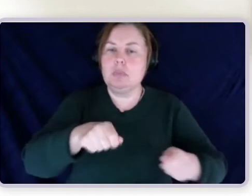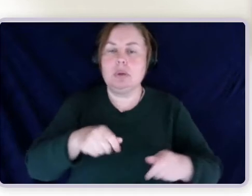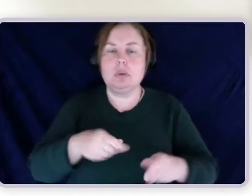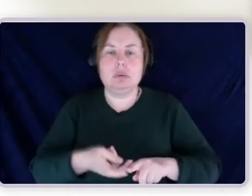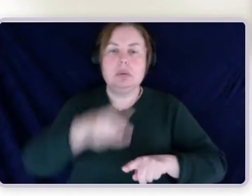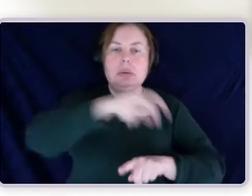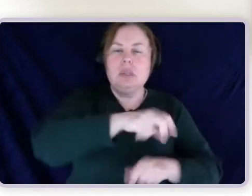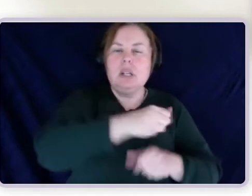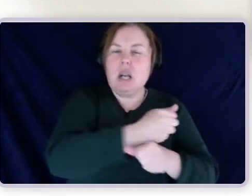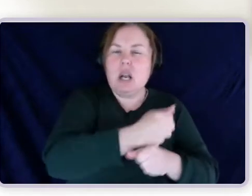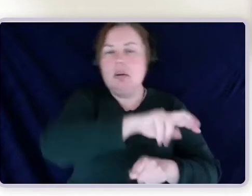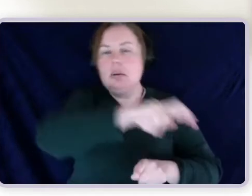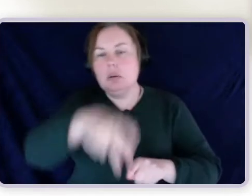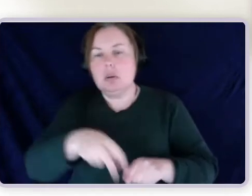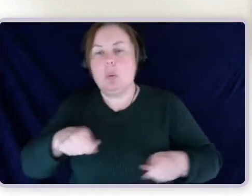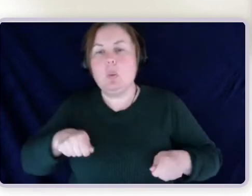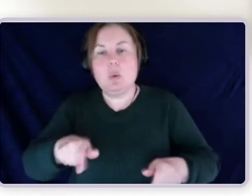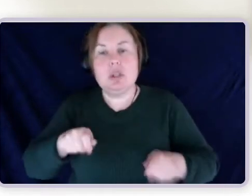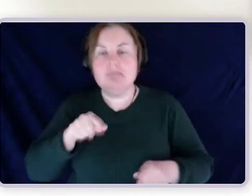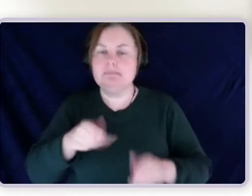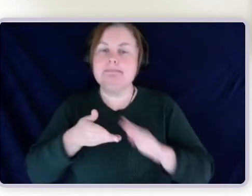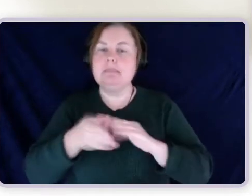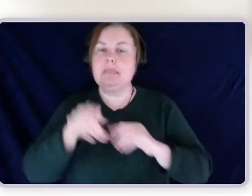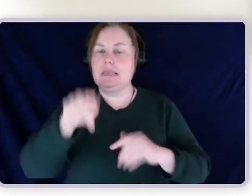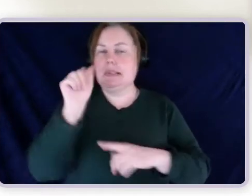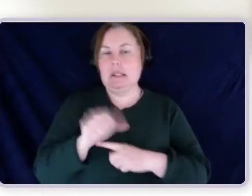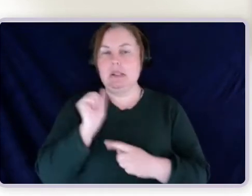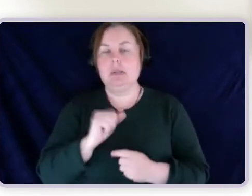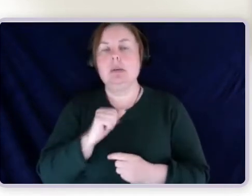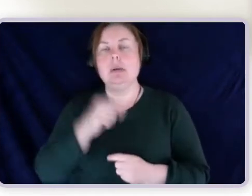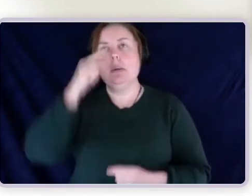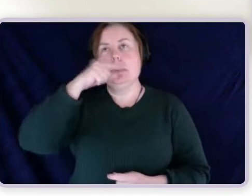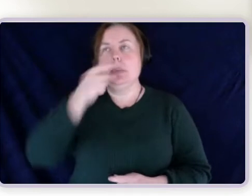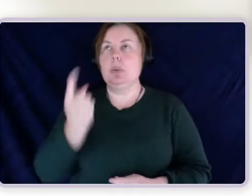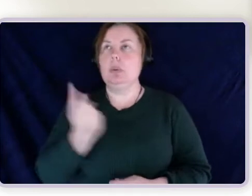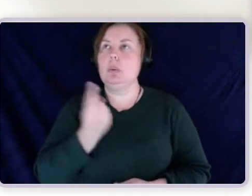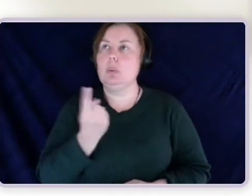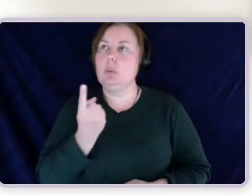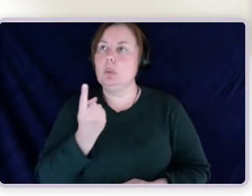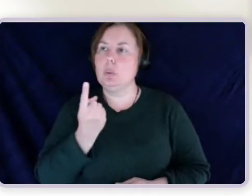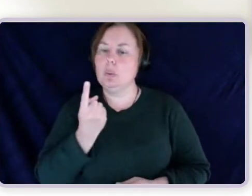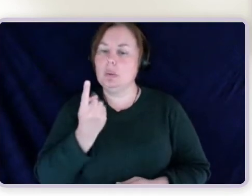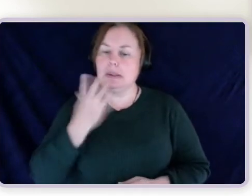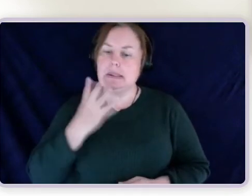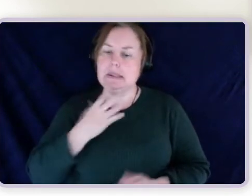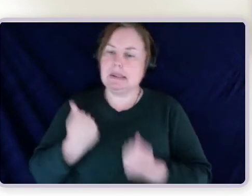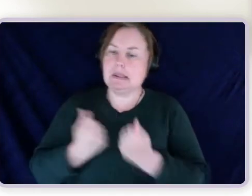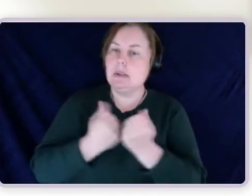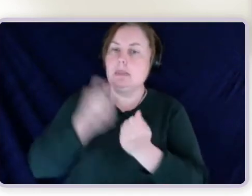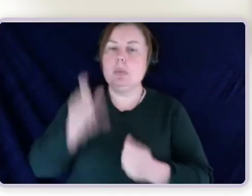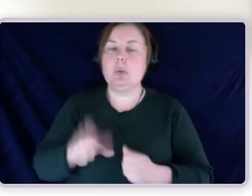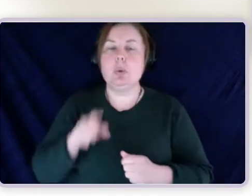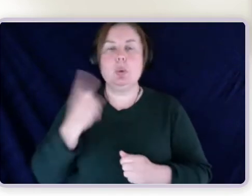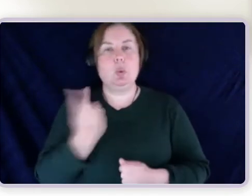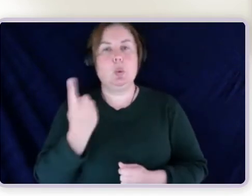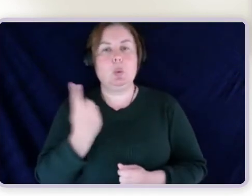may fit under this category. People who require assistance to move around even while using